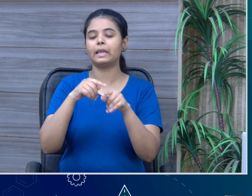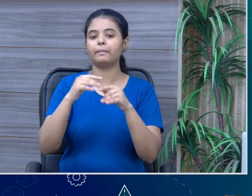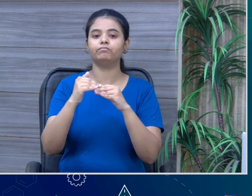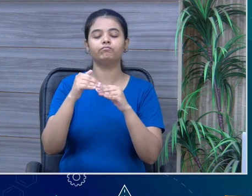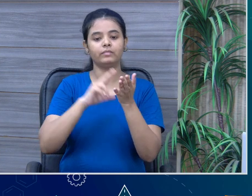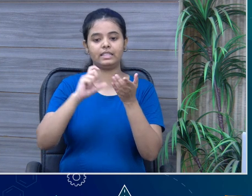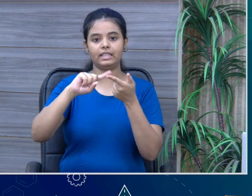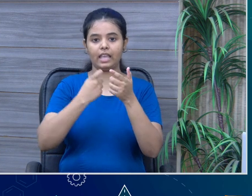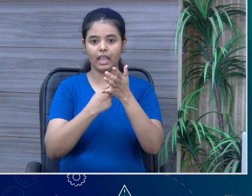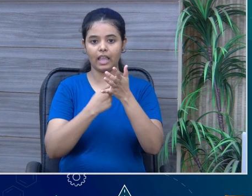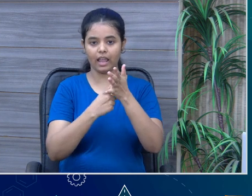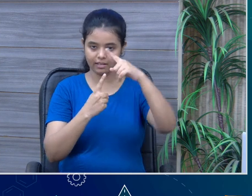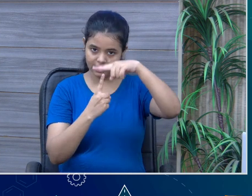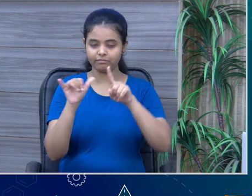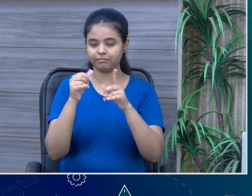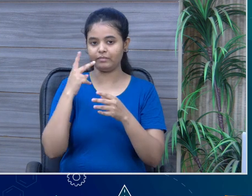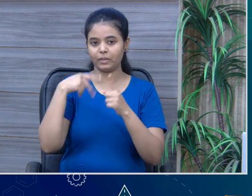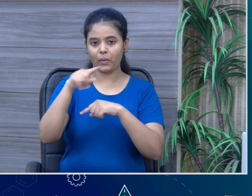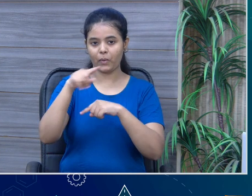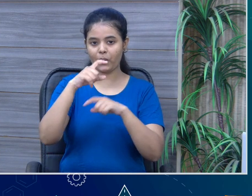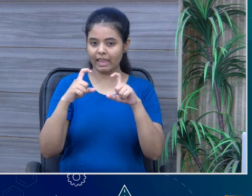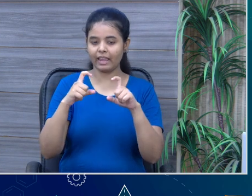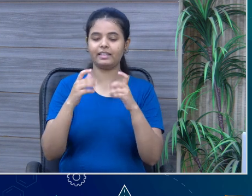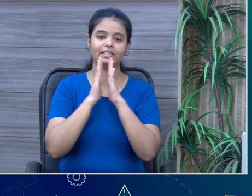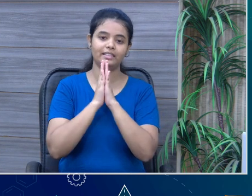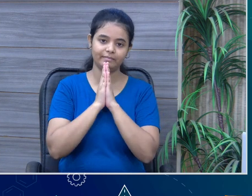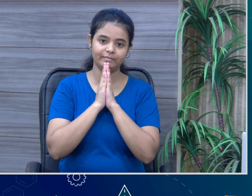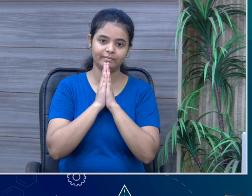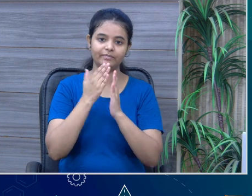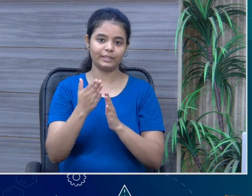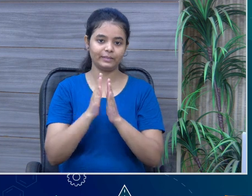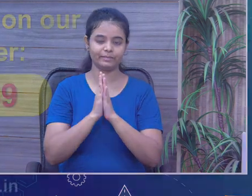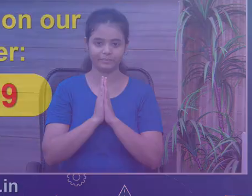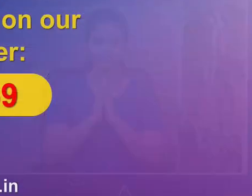watching PME with their channels, and take great care of yourself. Thank you. Namaskar.